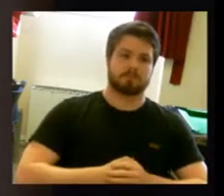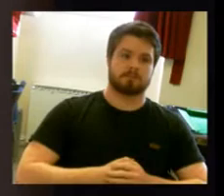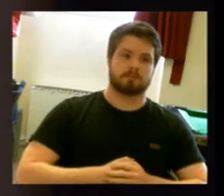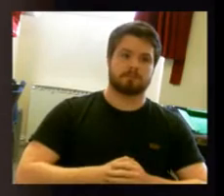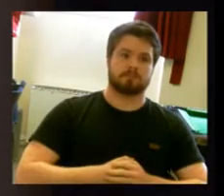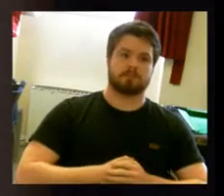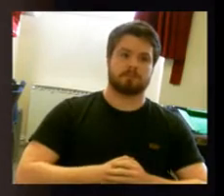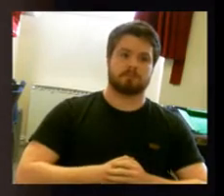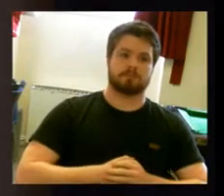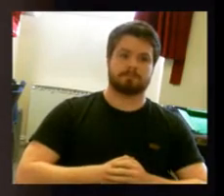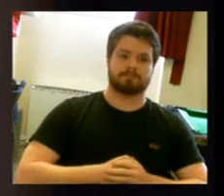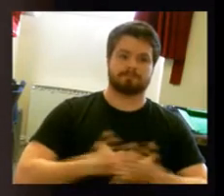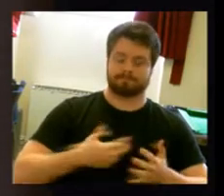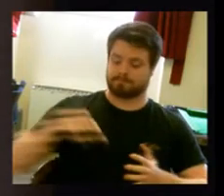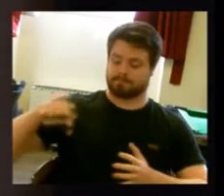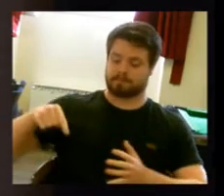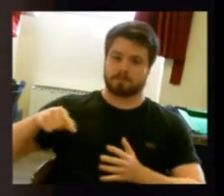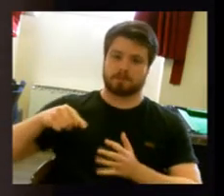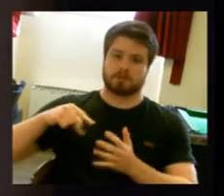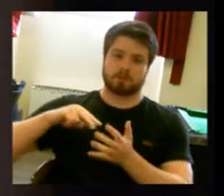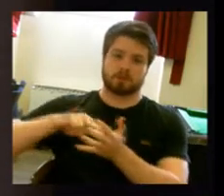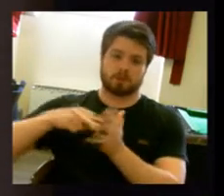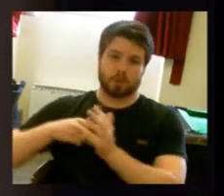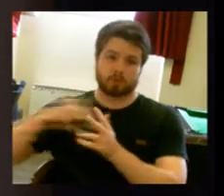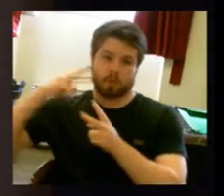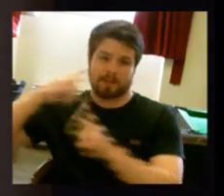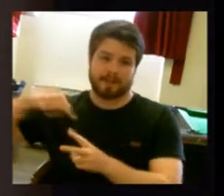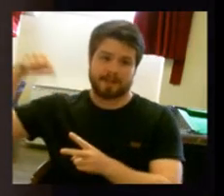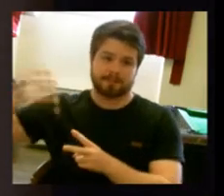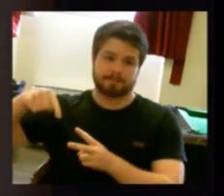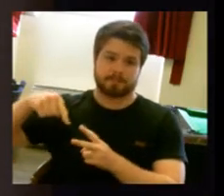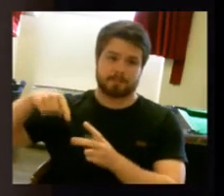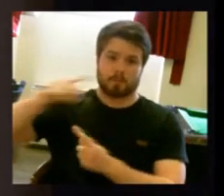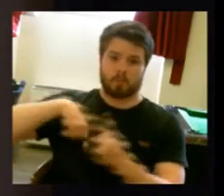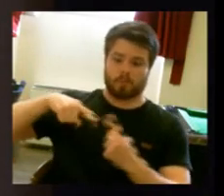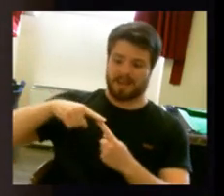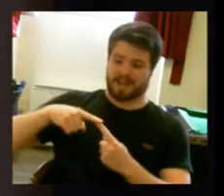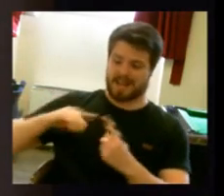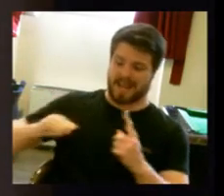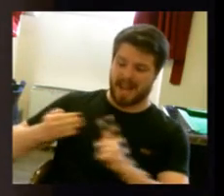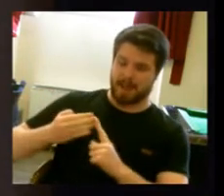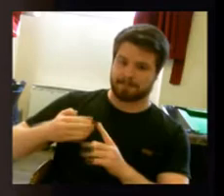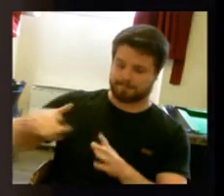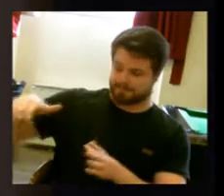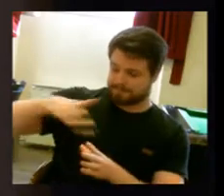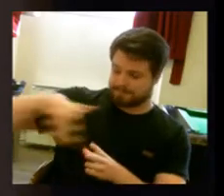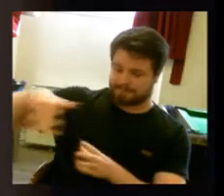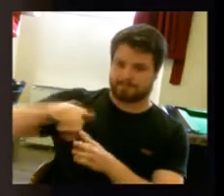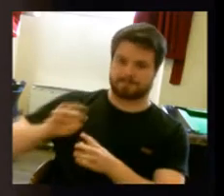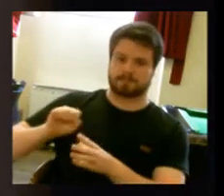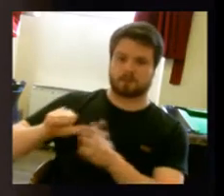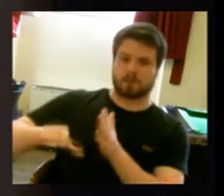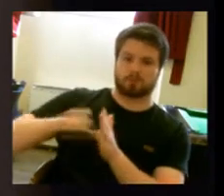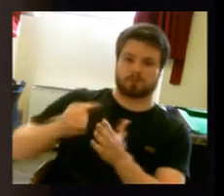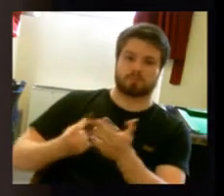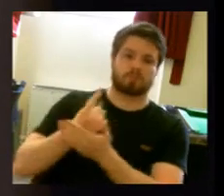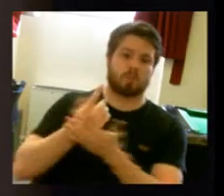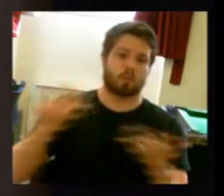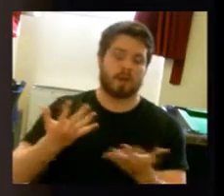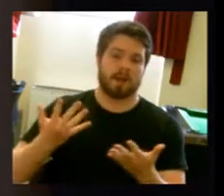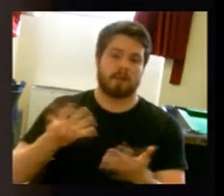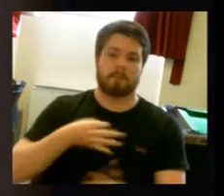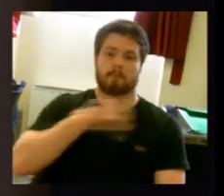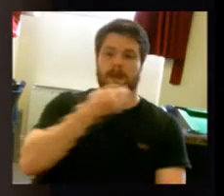unscheduled care, we will be aiming to centralize all acute surgical admissions on the 911 site.